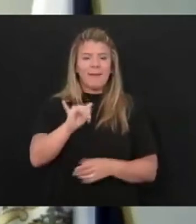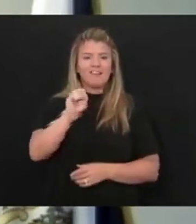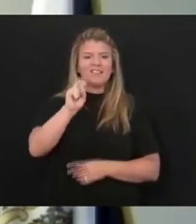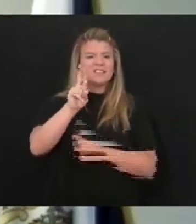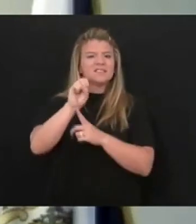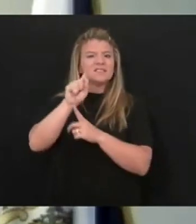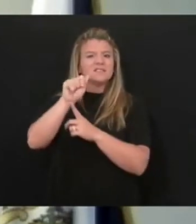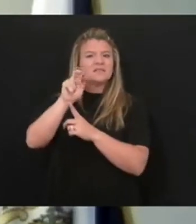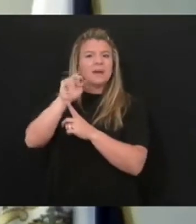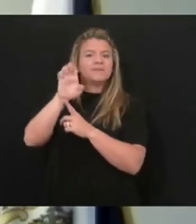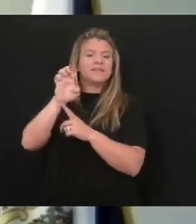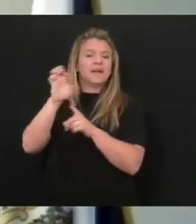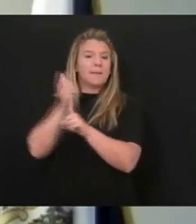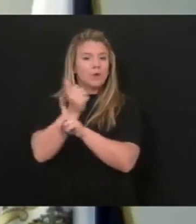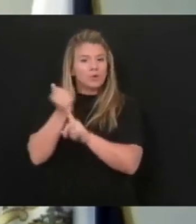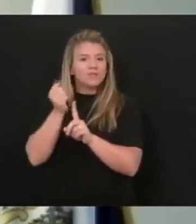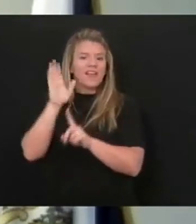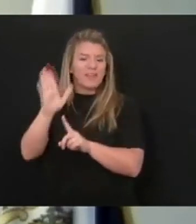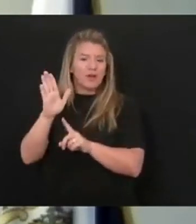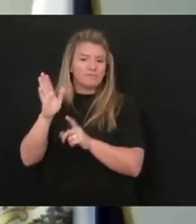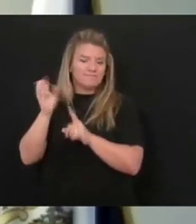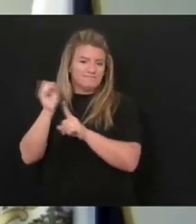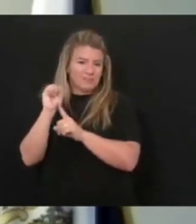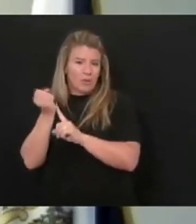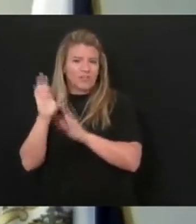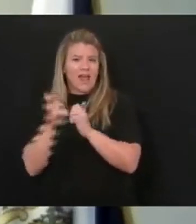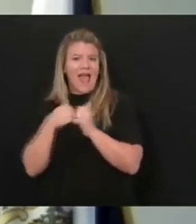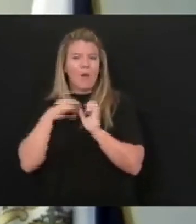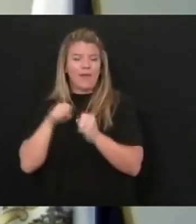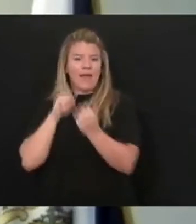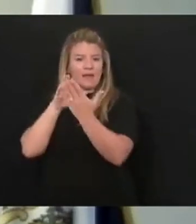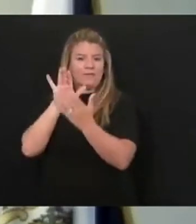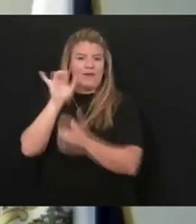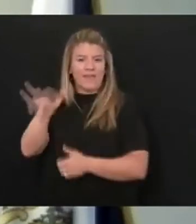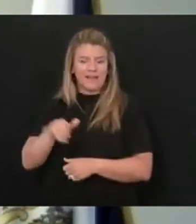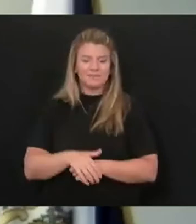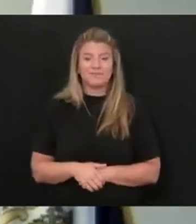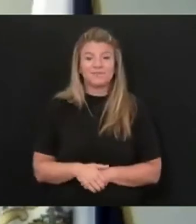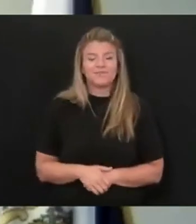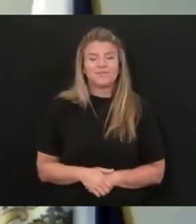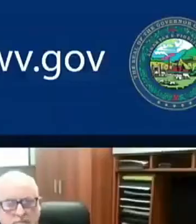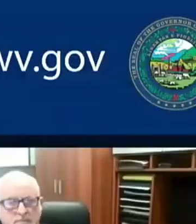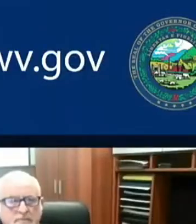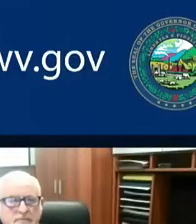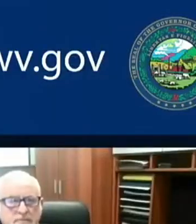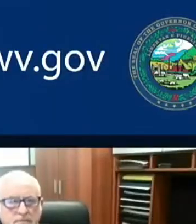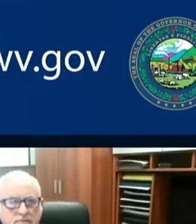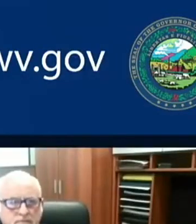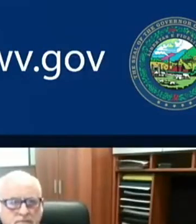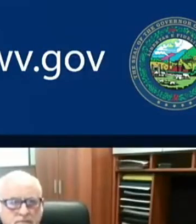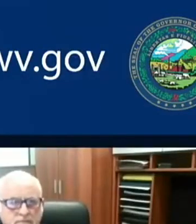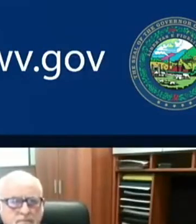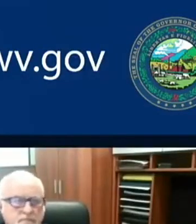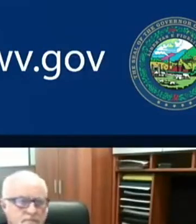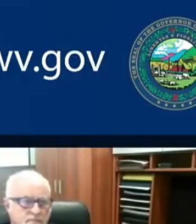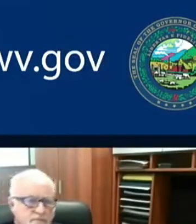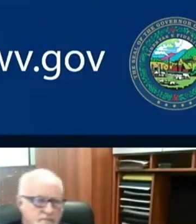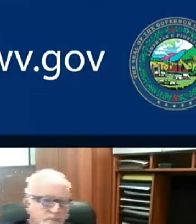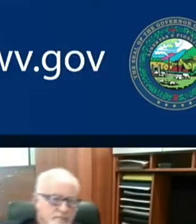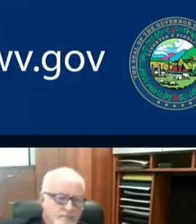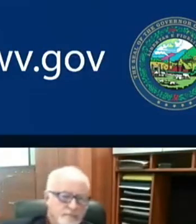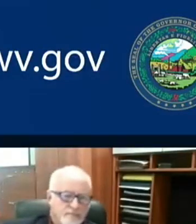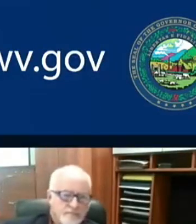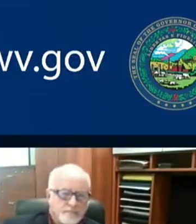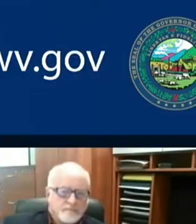and what we're doing to combat that. Thank you. All right. Thank you, Secretary Crouch. Once again, we're holding today's briefing with